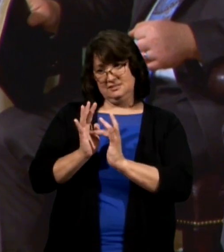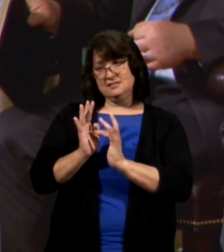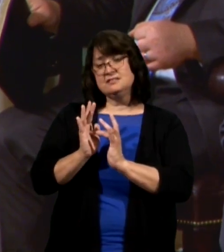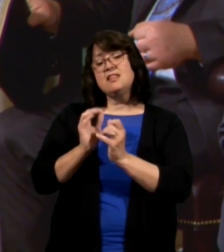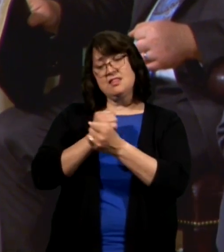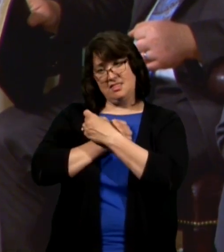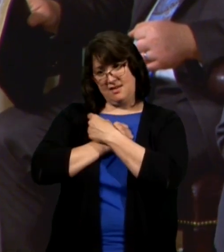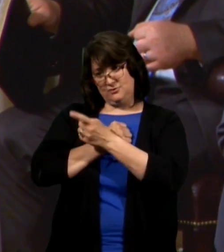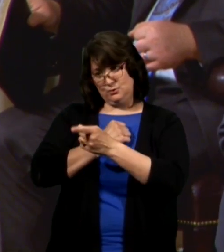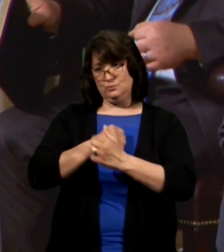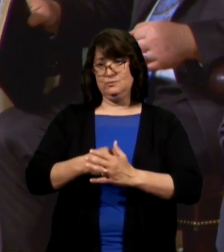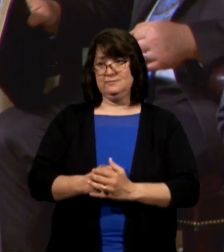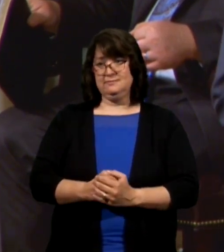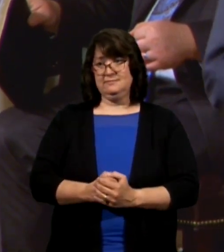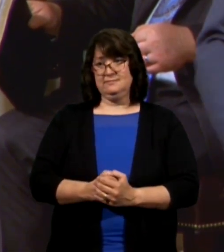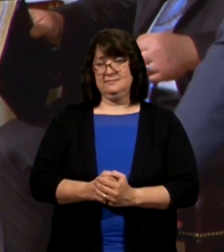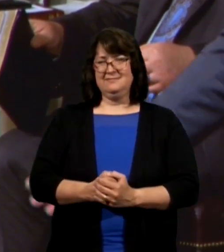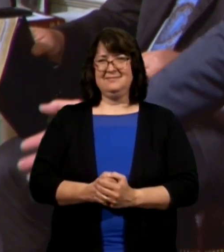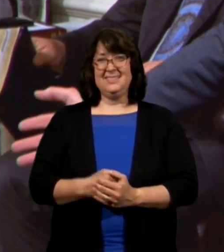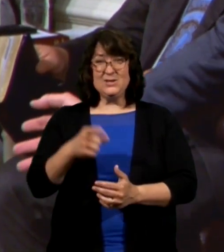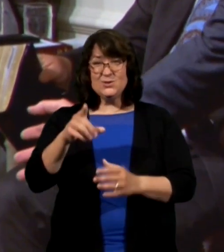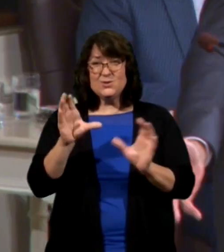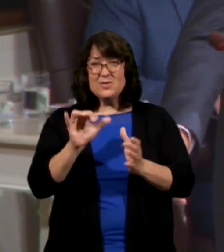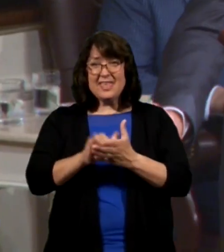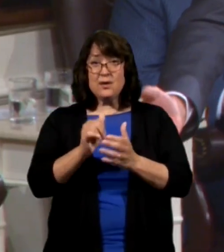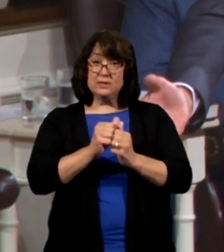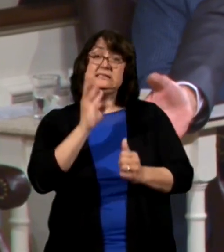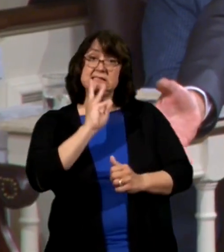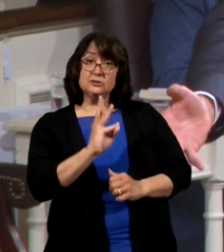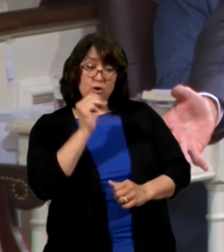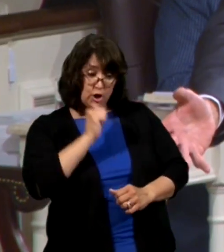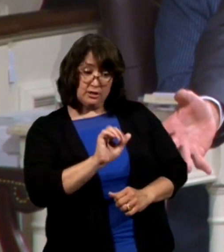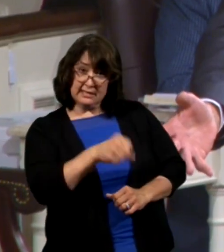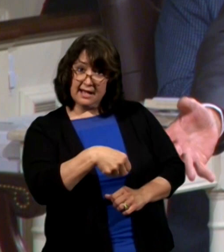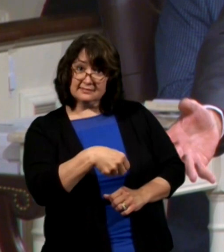loves you you did that with a six year old girl